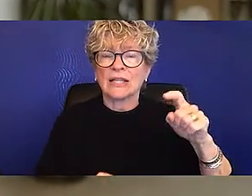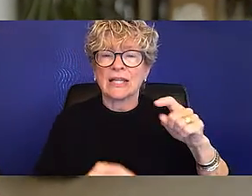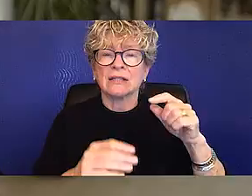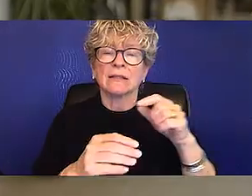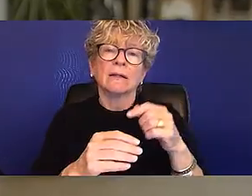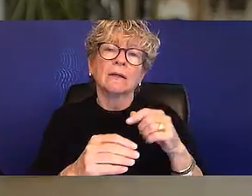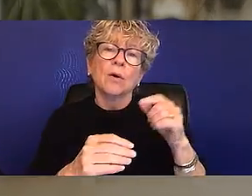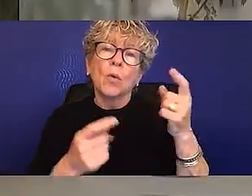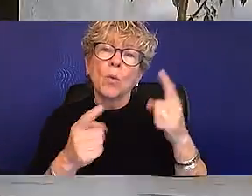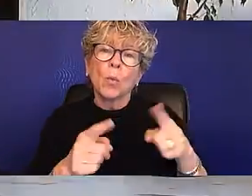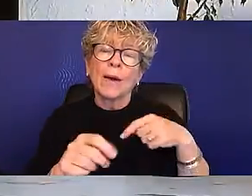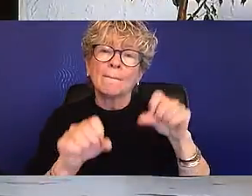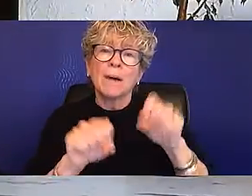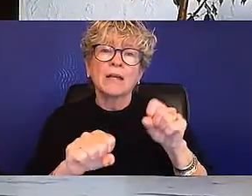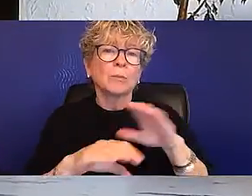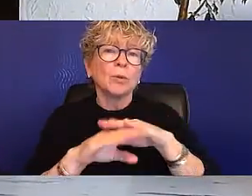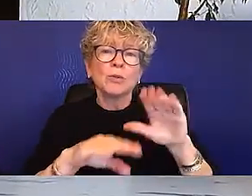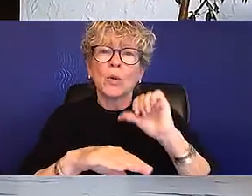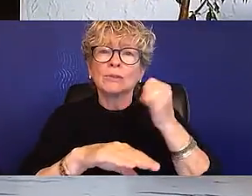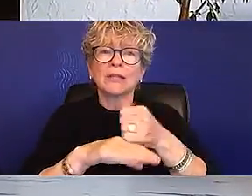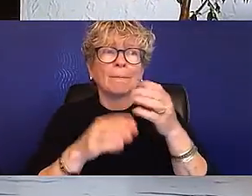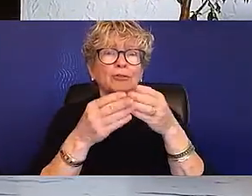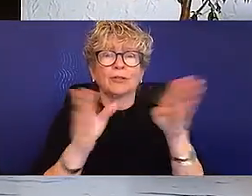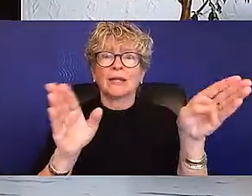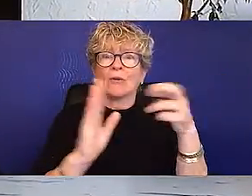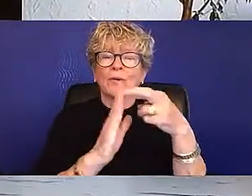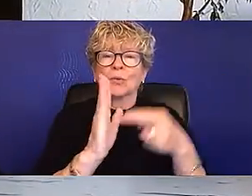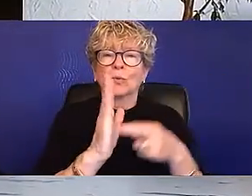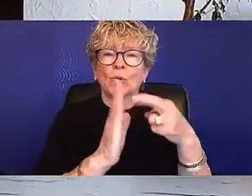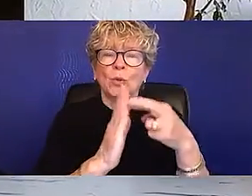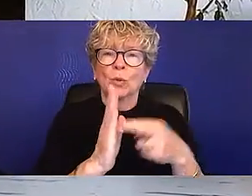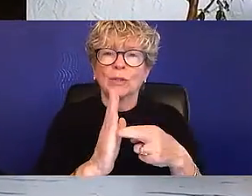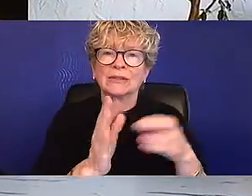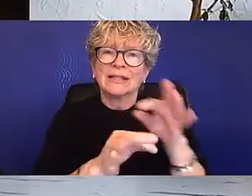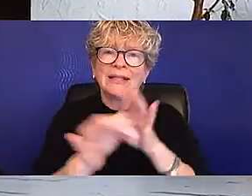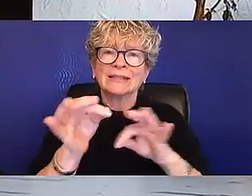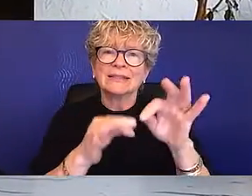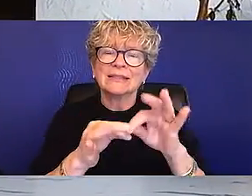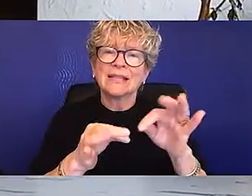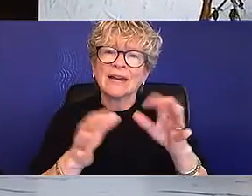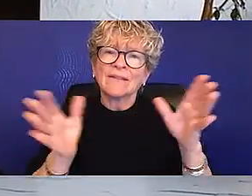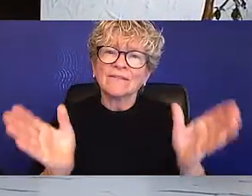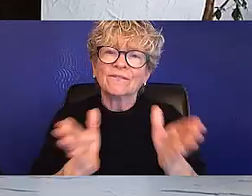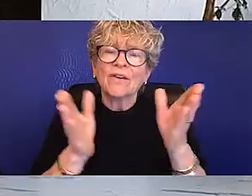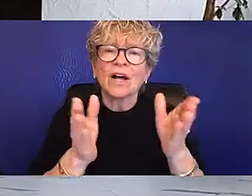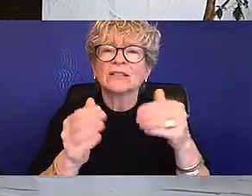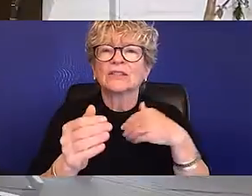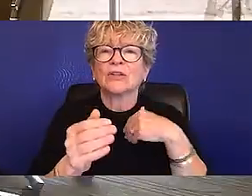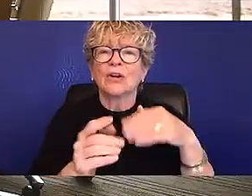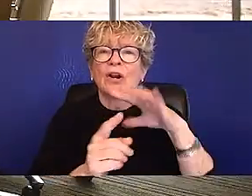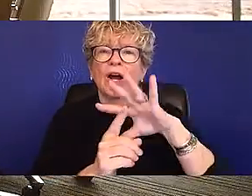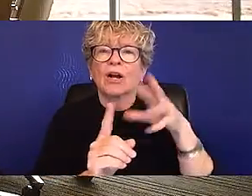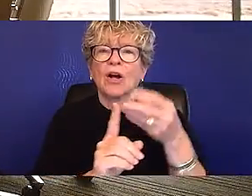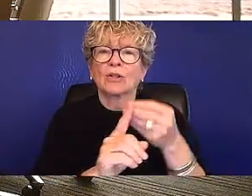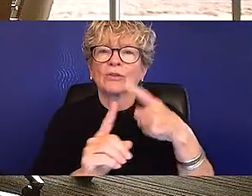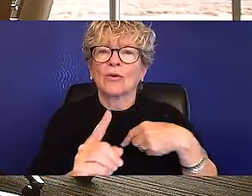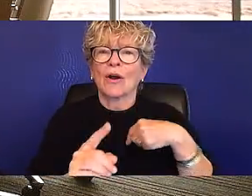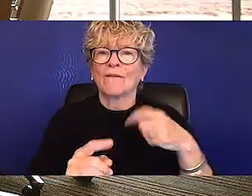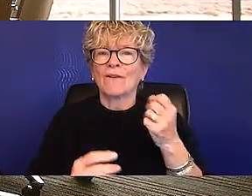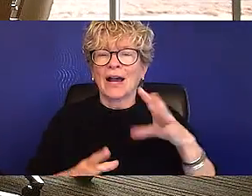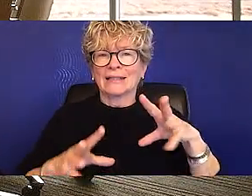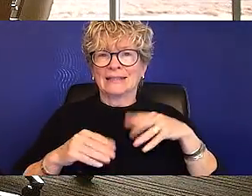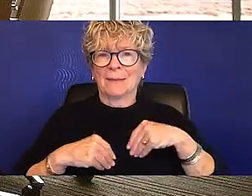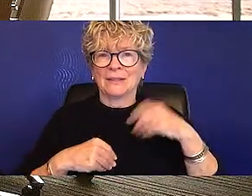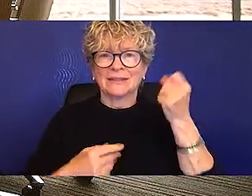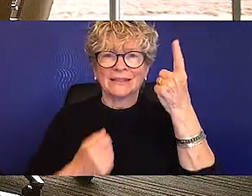as organizational needs. Where possible, avoid imposing generic rules. Foster a culture of